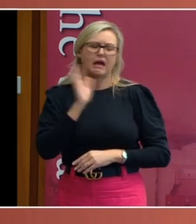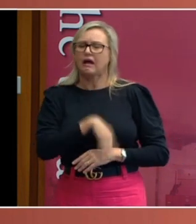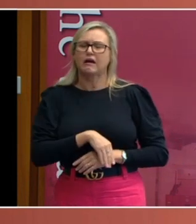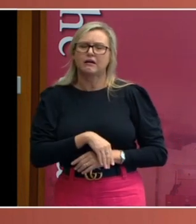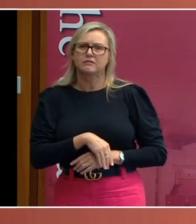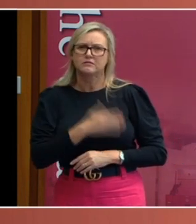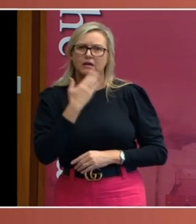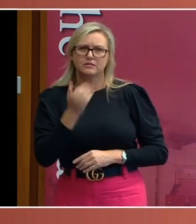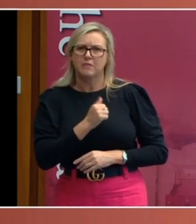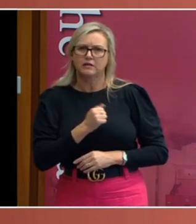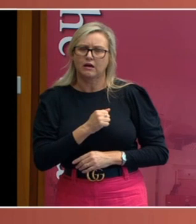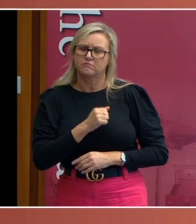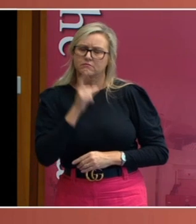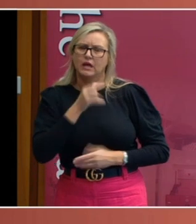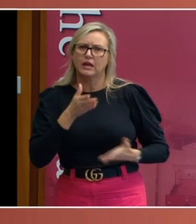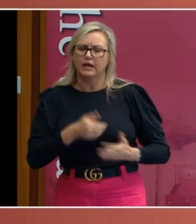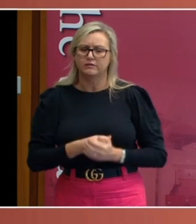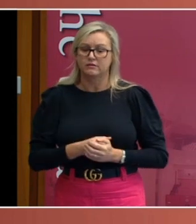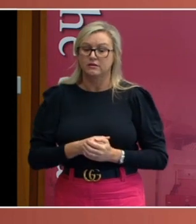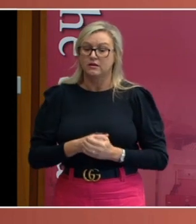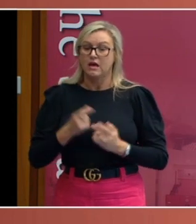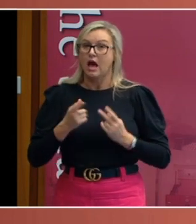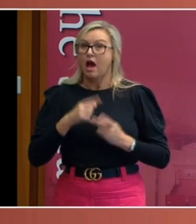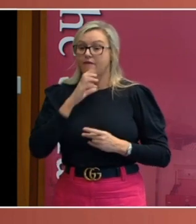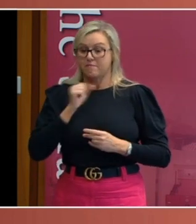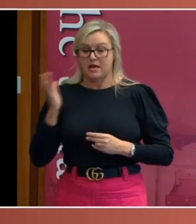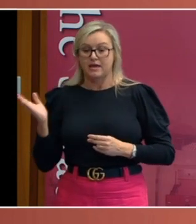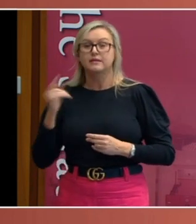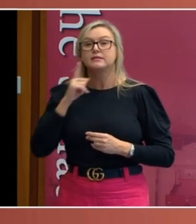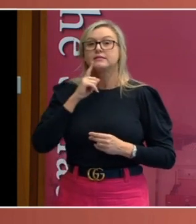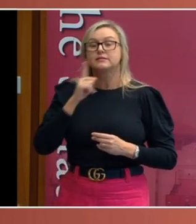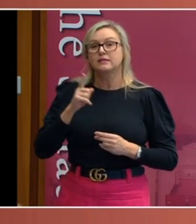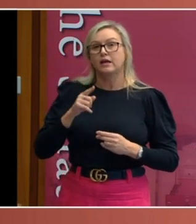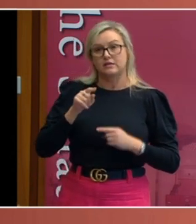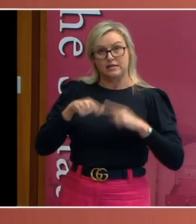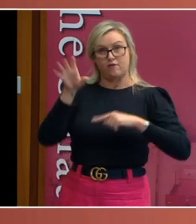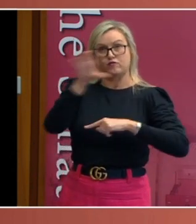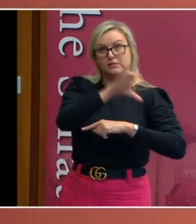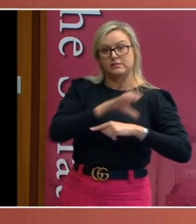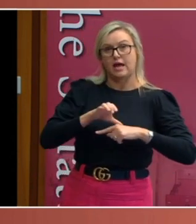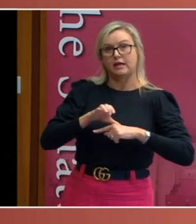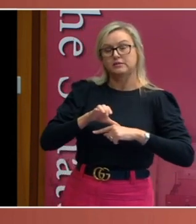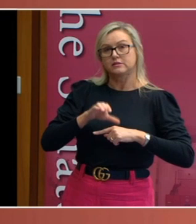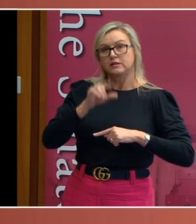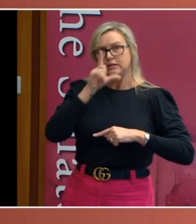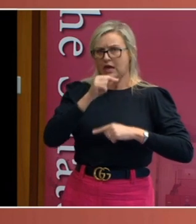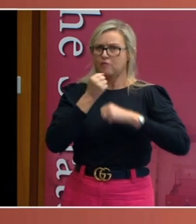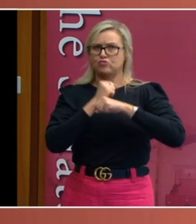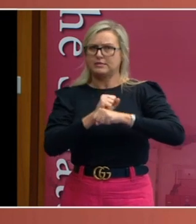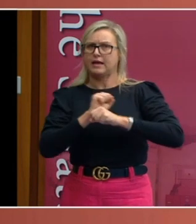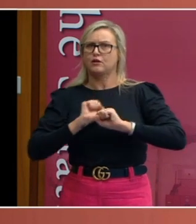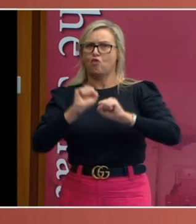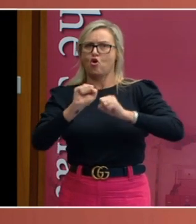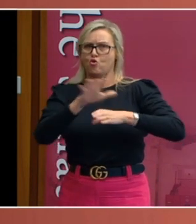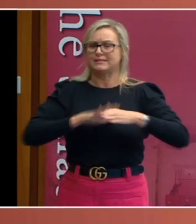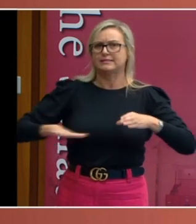also up there, observed that the states would retain a right of self-protection so